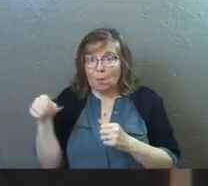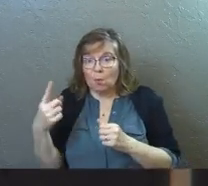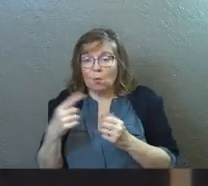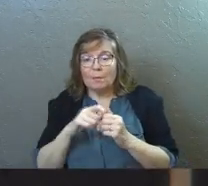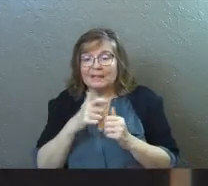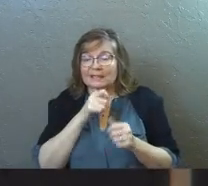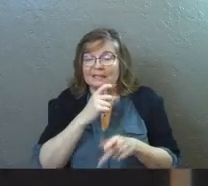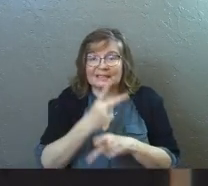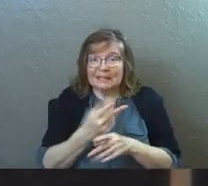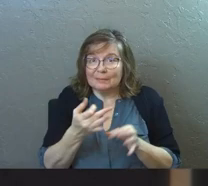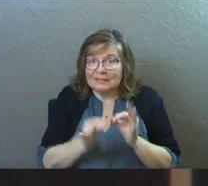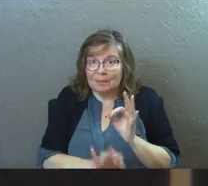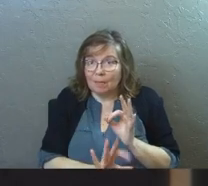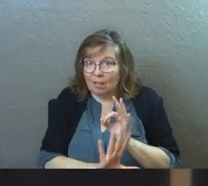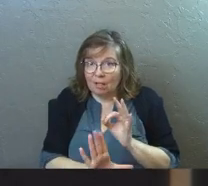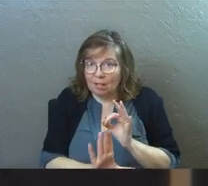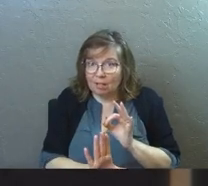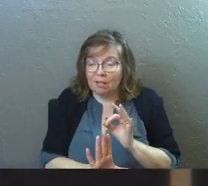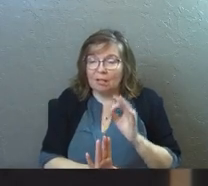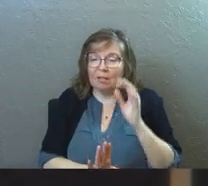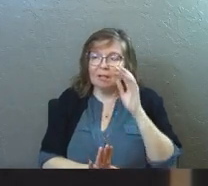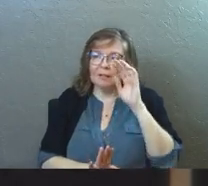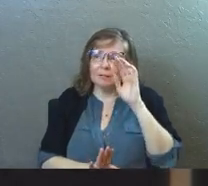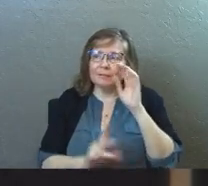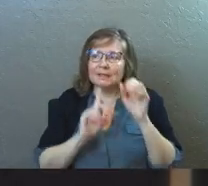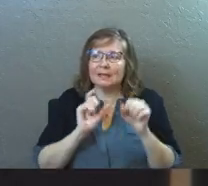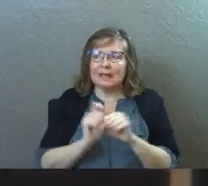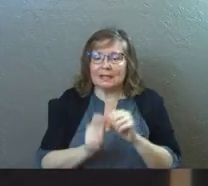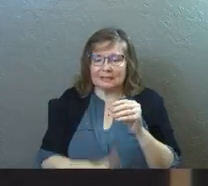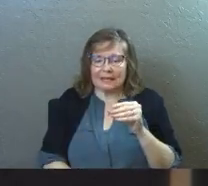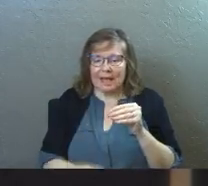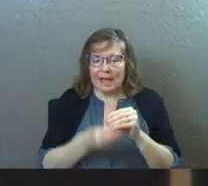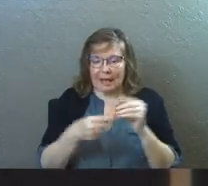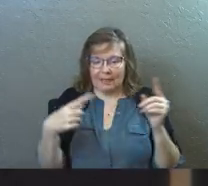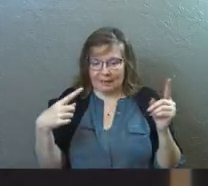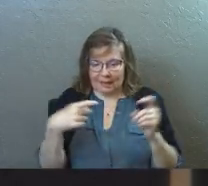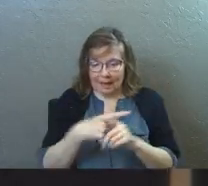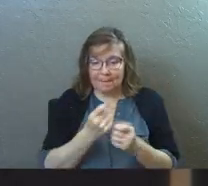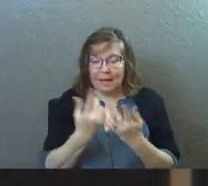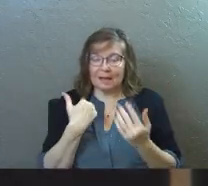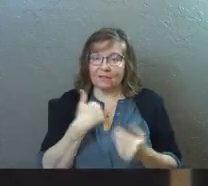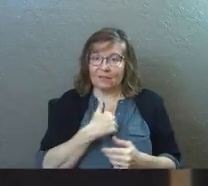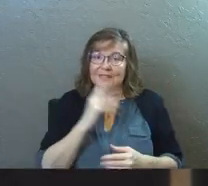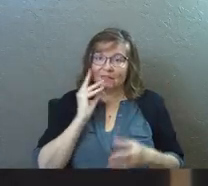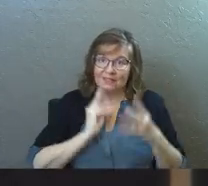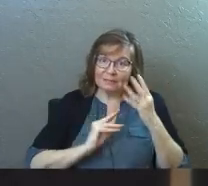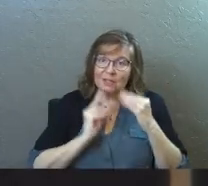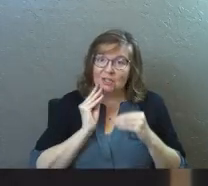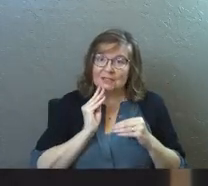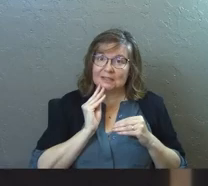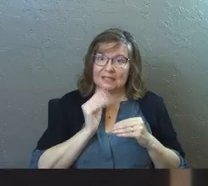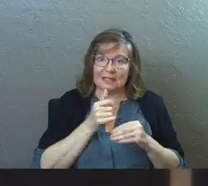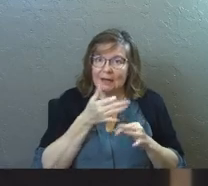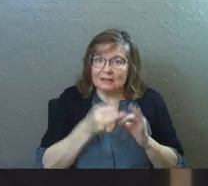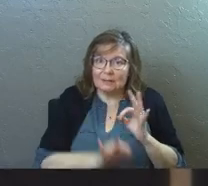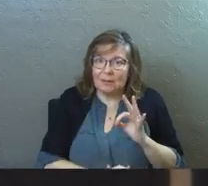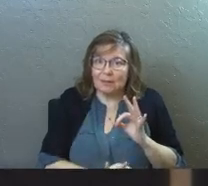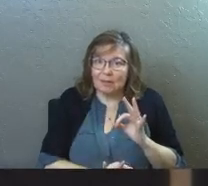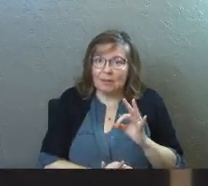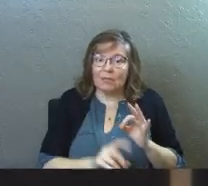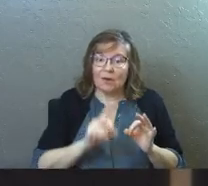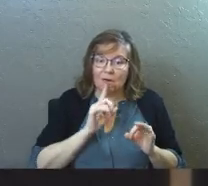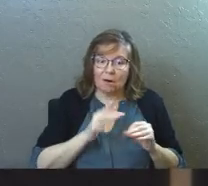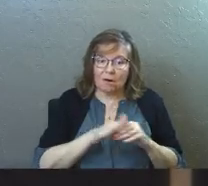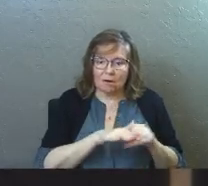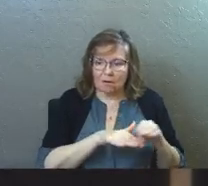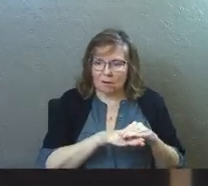He doesn't keep it simple like that. He actually adds the complexity that many of us have experienced, that